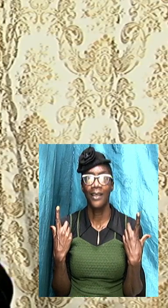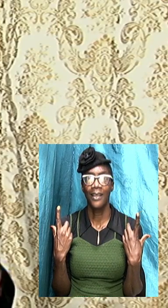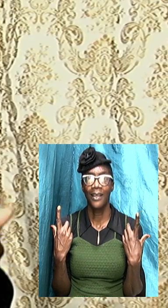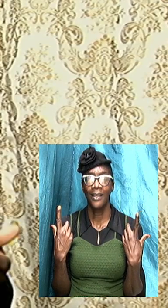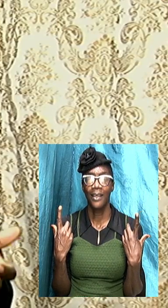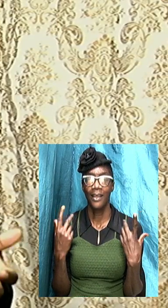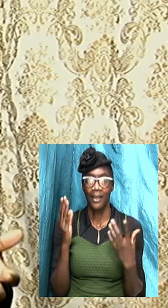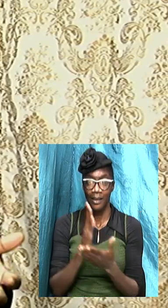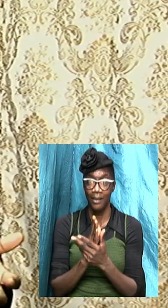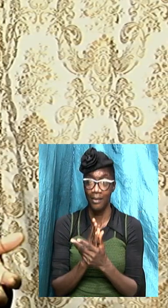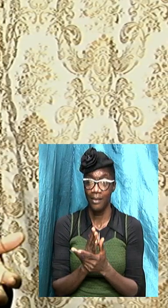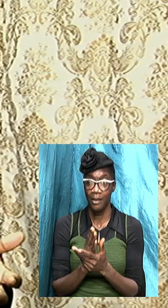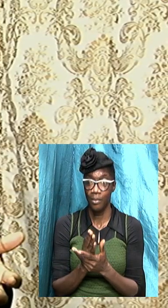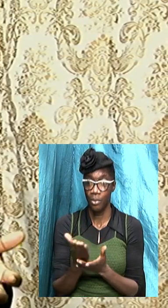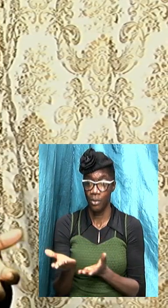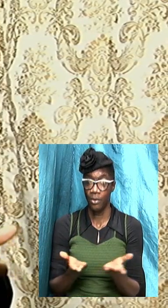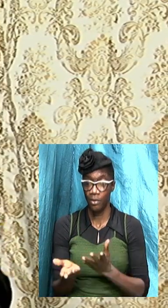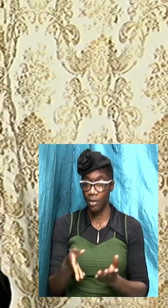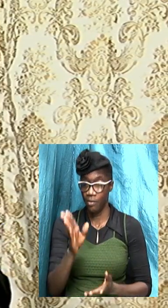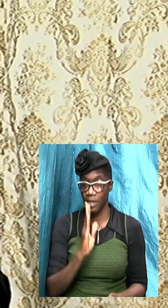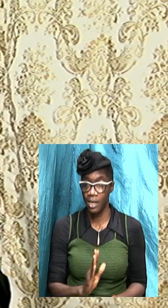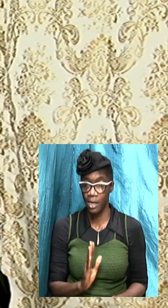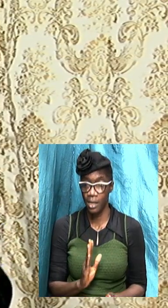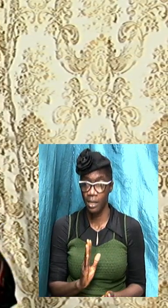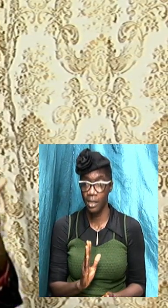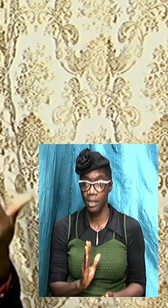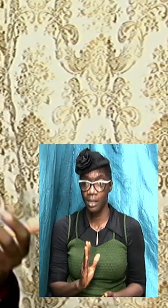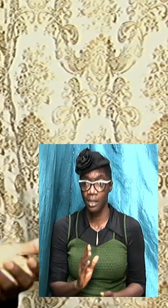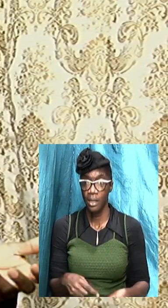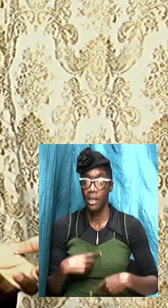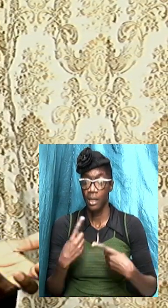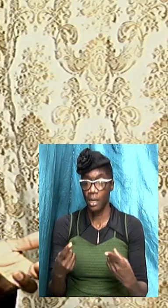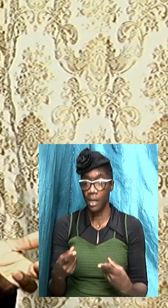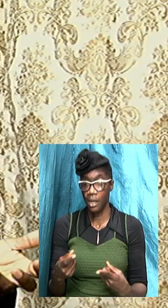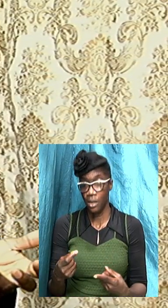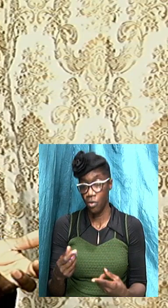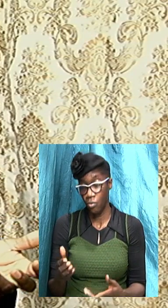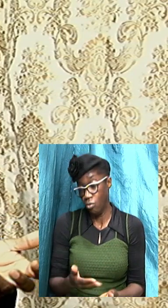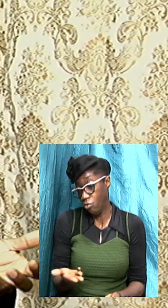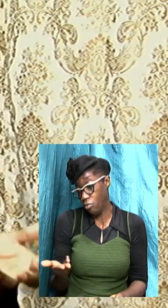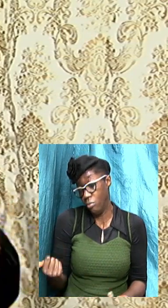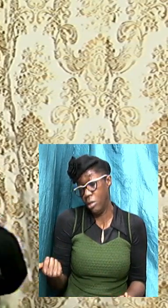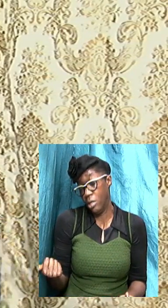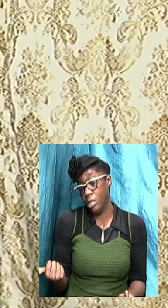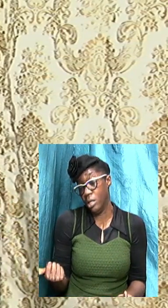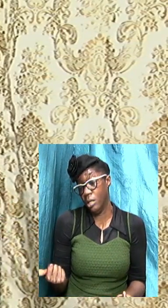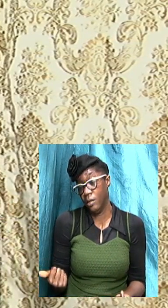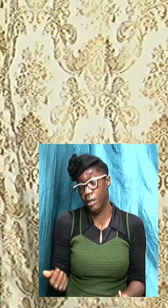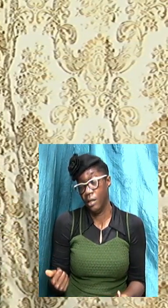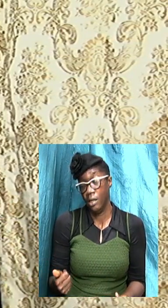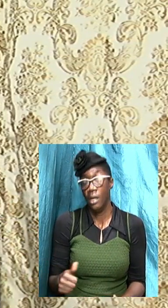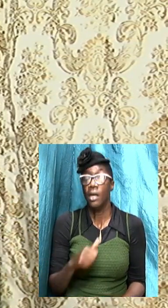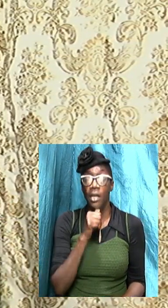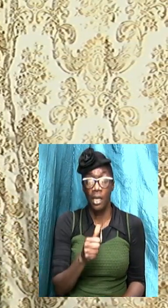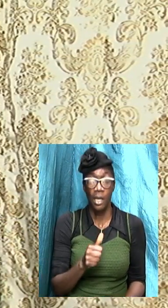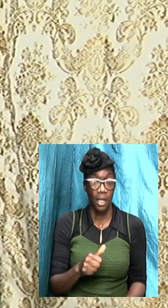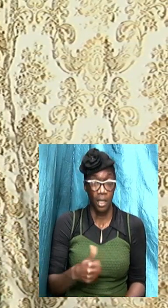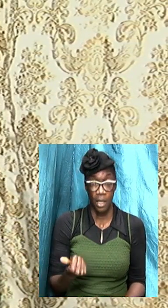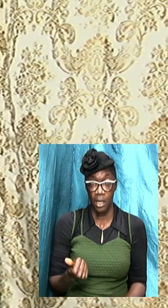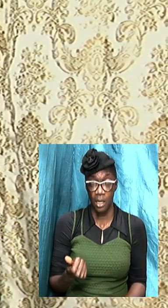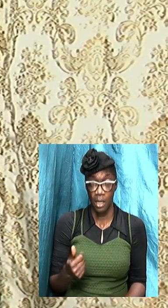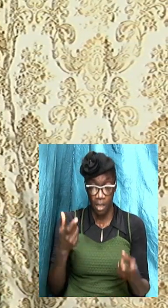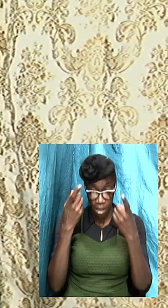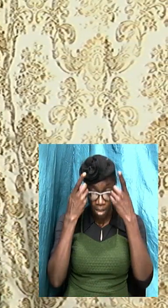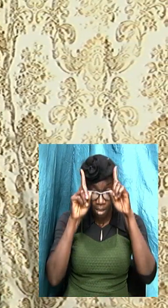we stopped serving him gone to something else which is not another gospel not another